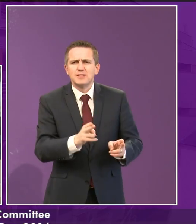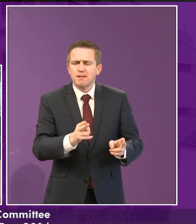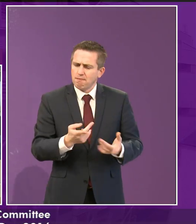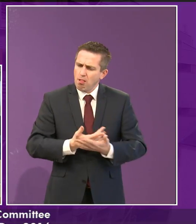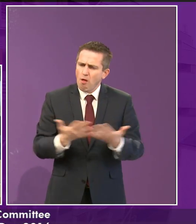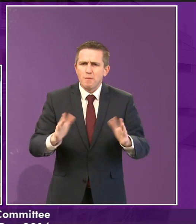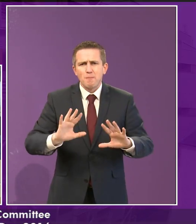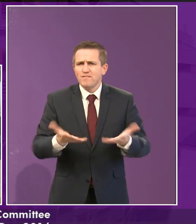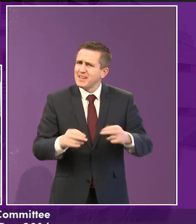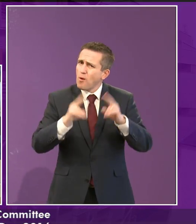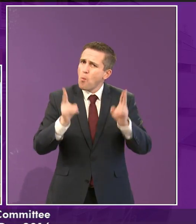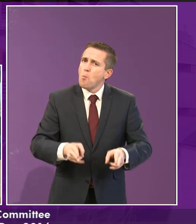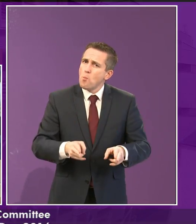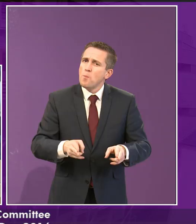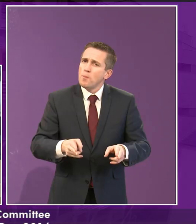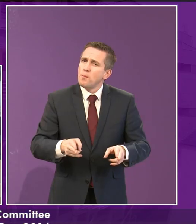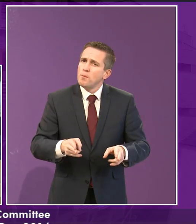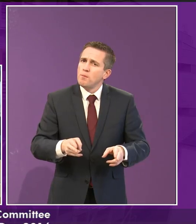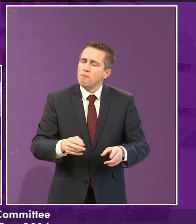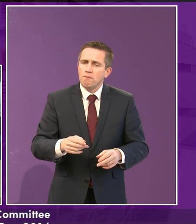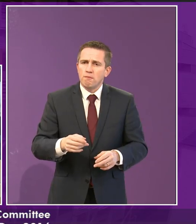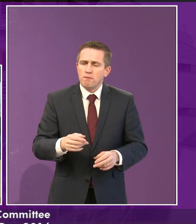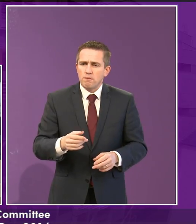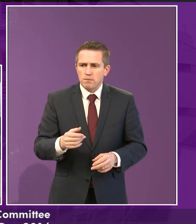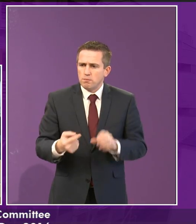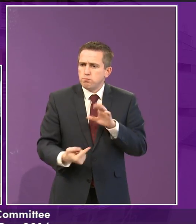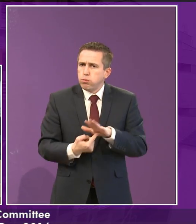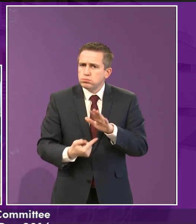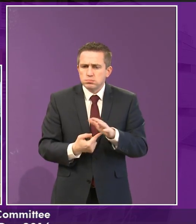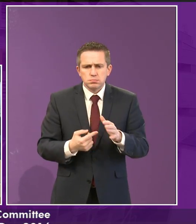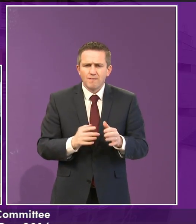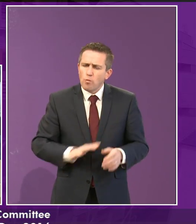home, so I'd like everybody to have shelter.